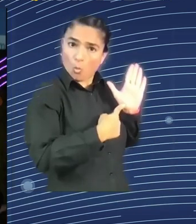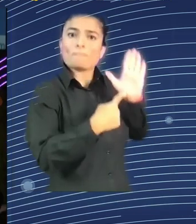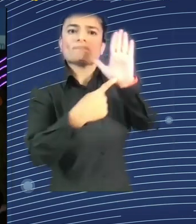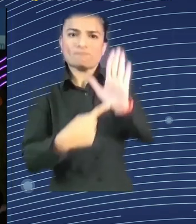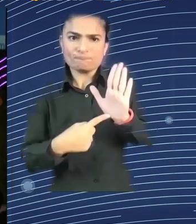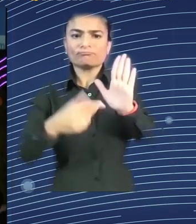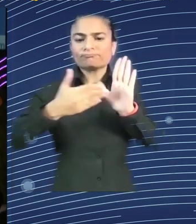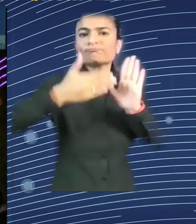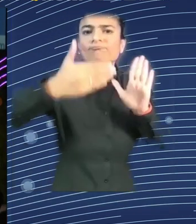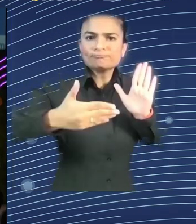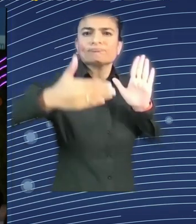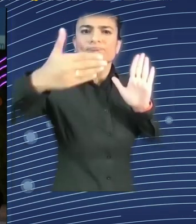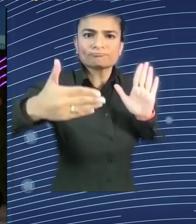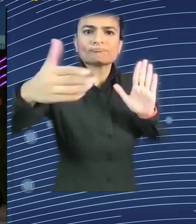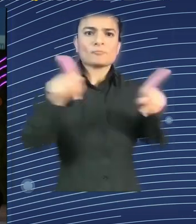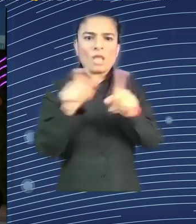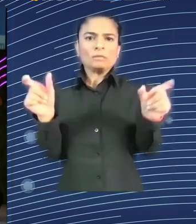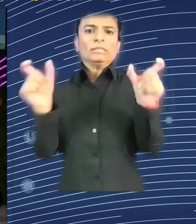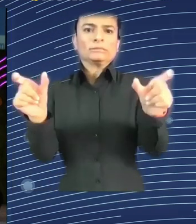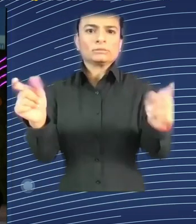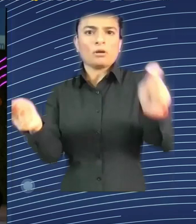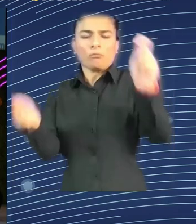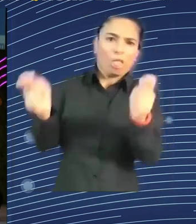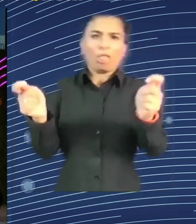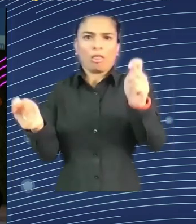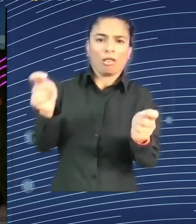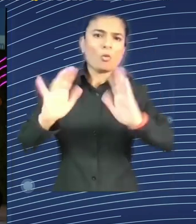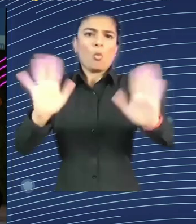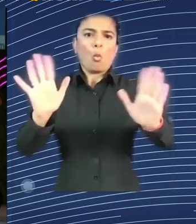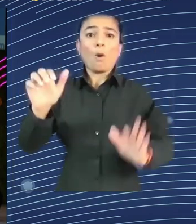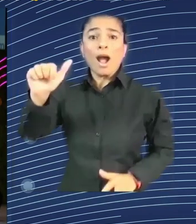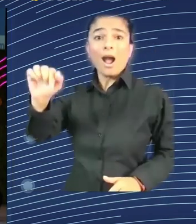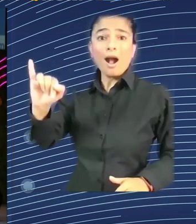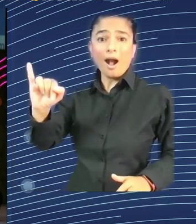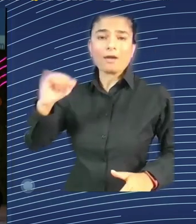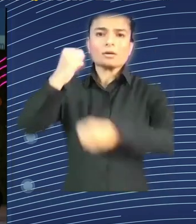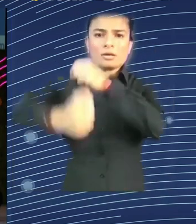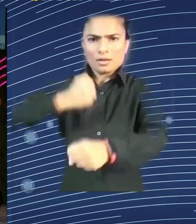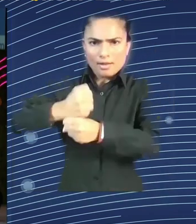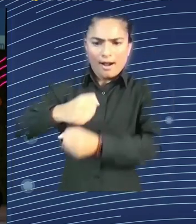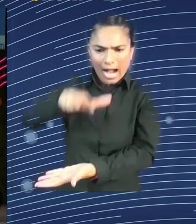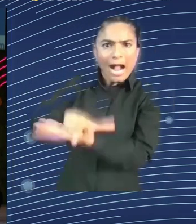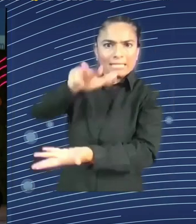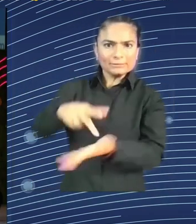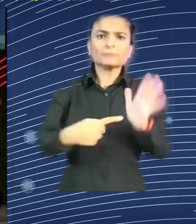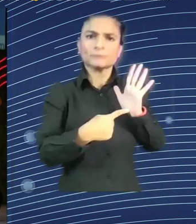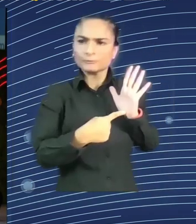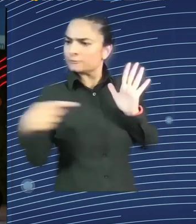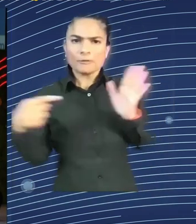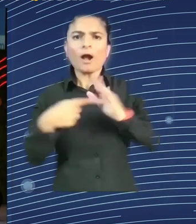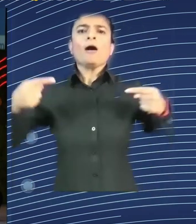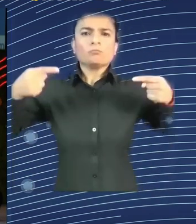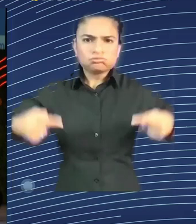And every new invention, even though it stirred a lot of discussion, a lot of questions in